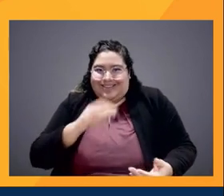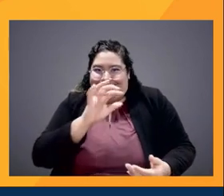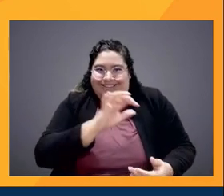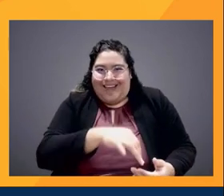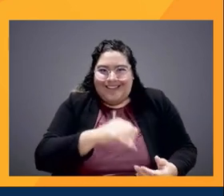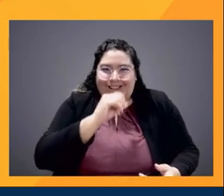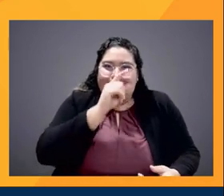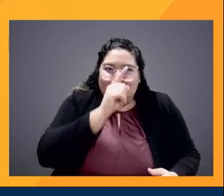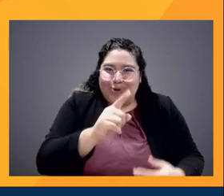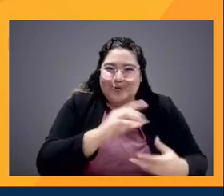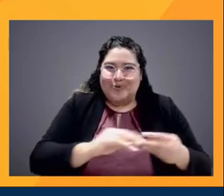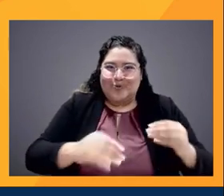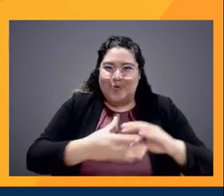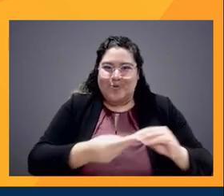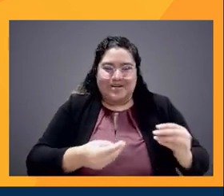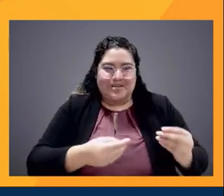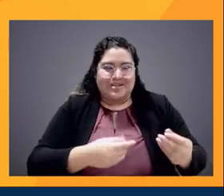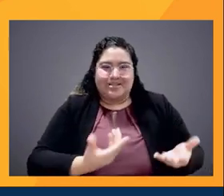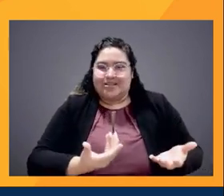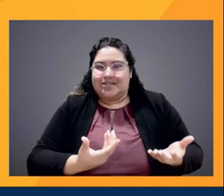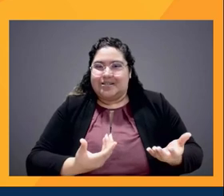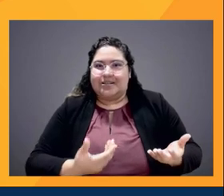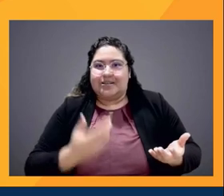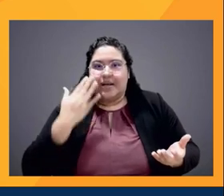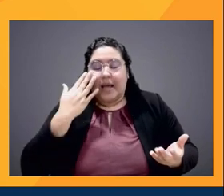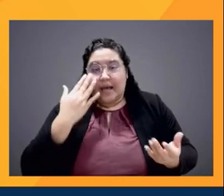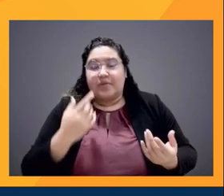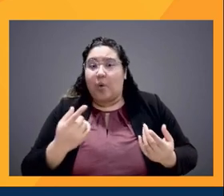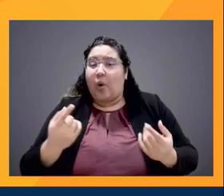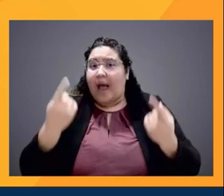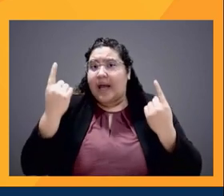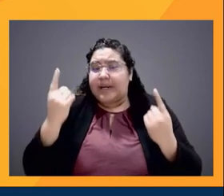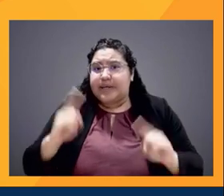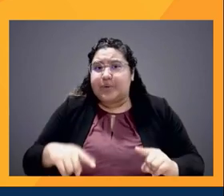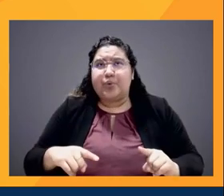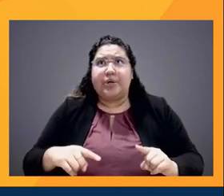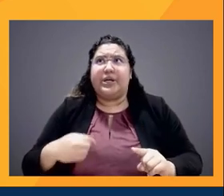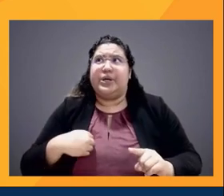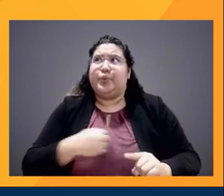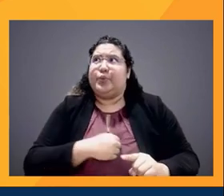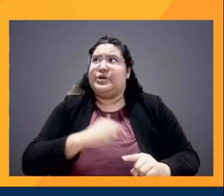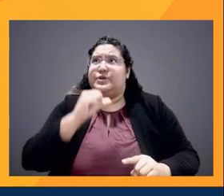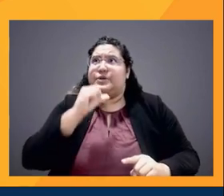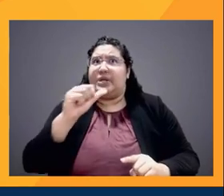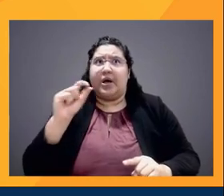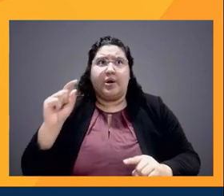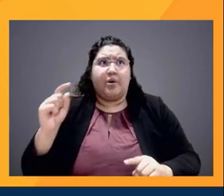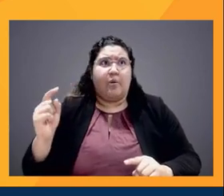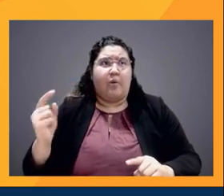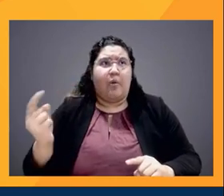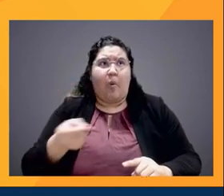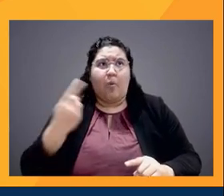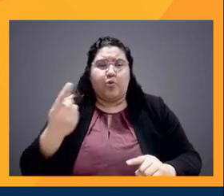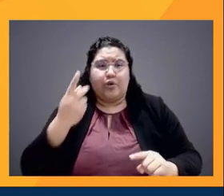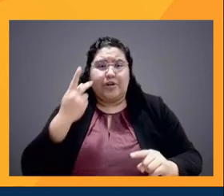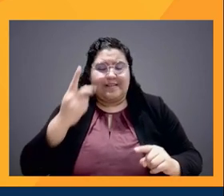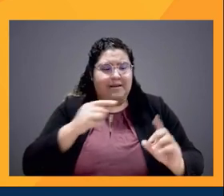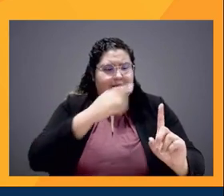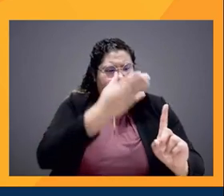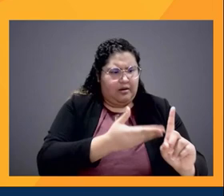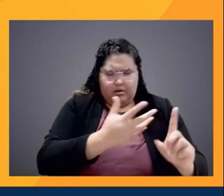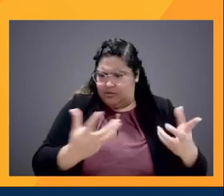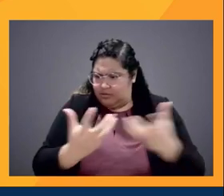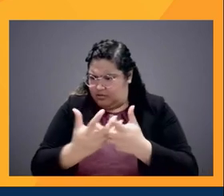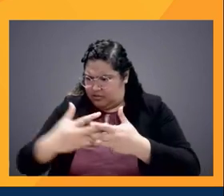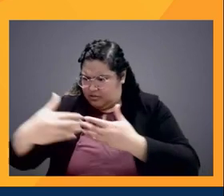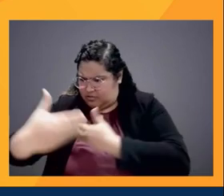I completely agree. It's a, it's a, it should not, we should not always see things to one box